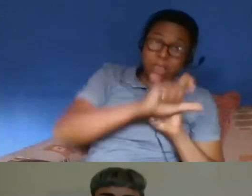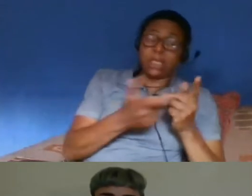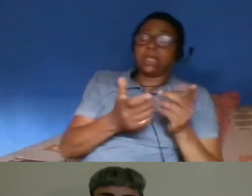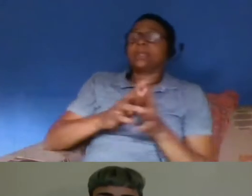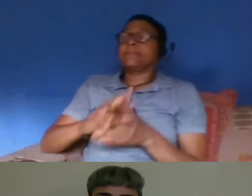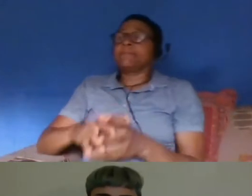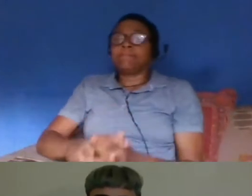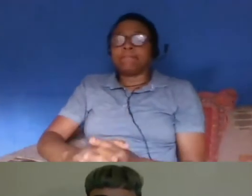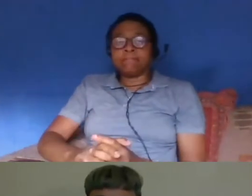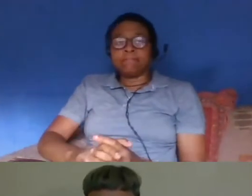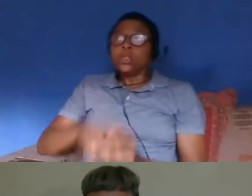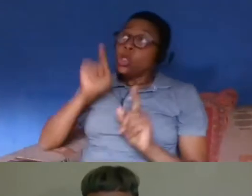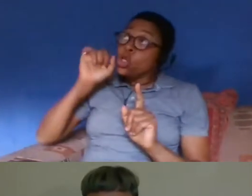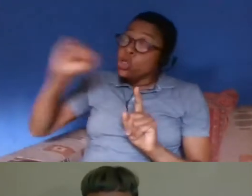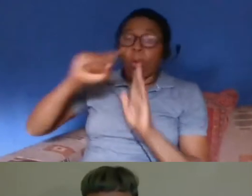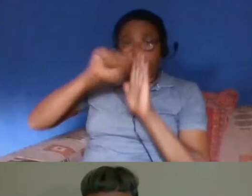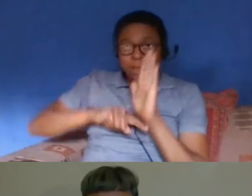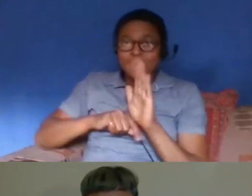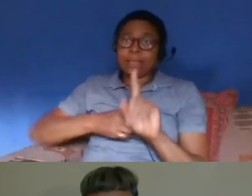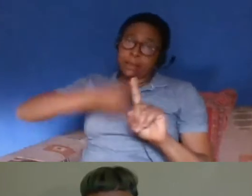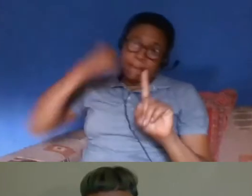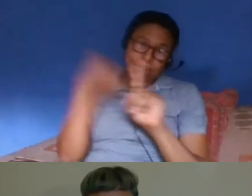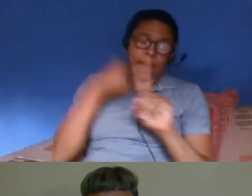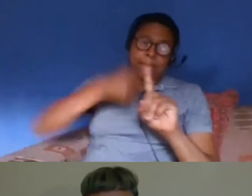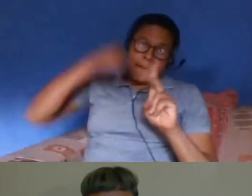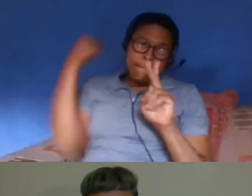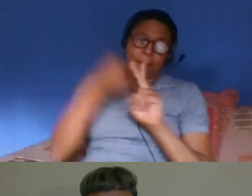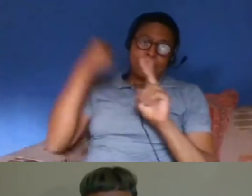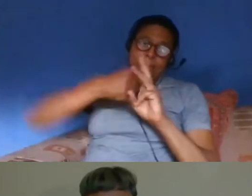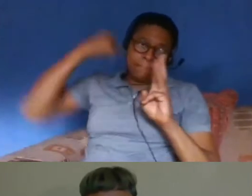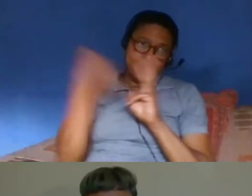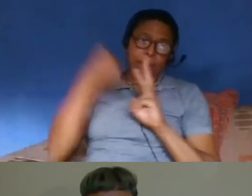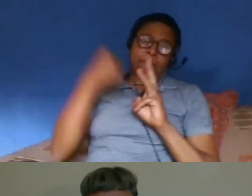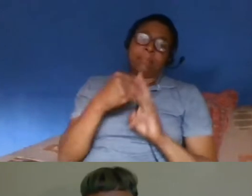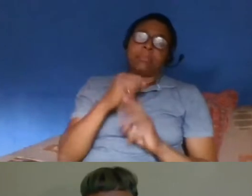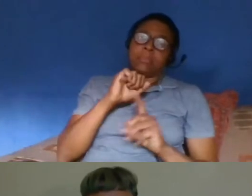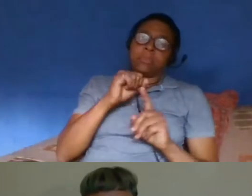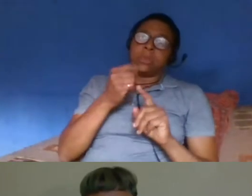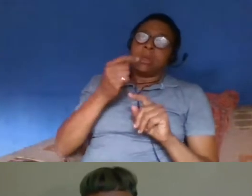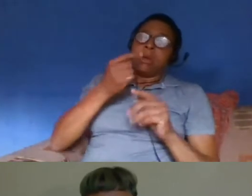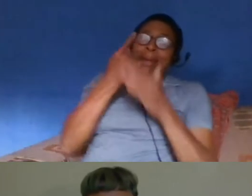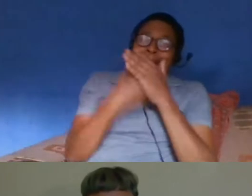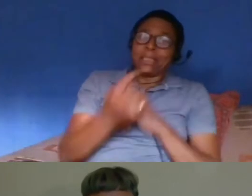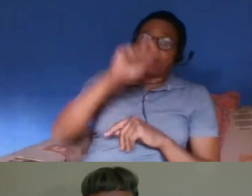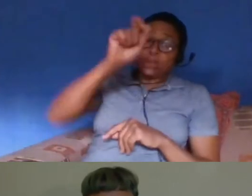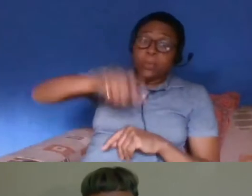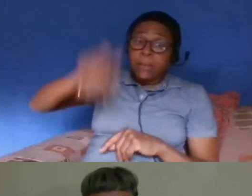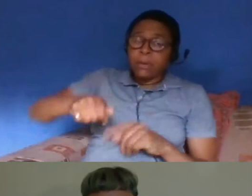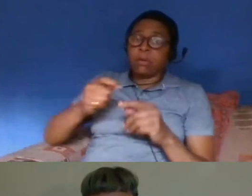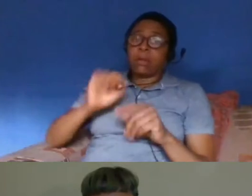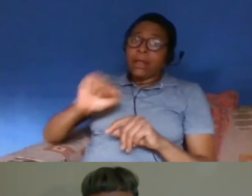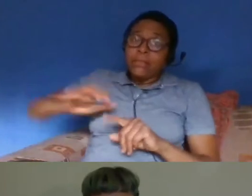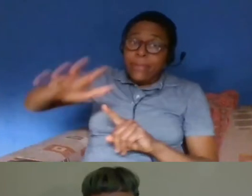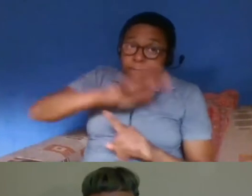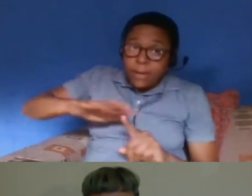actually having a detrimental impact not only on those individuals and their families but also on the state because of the cost of